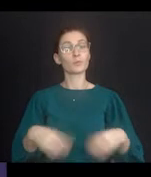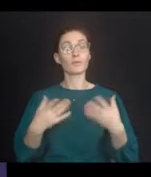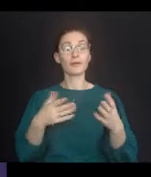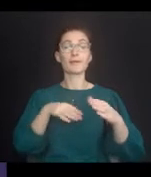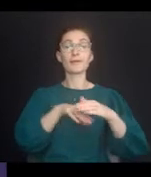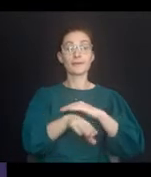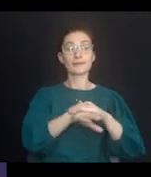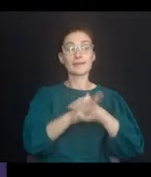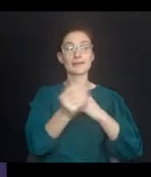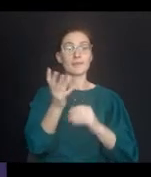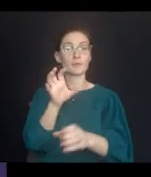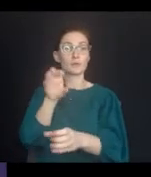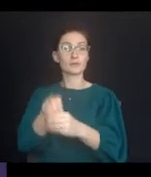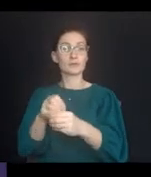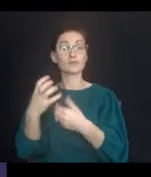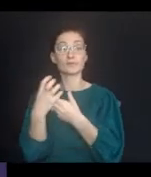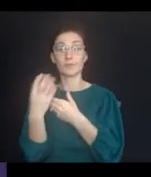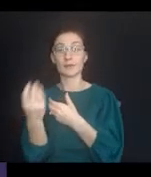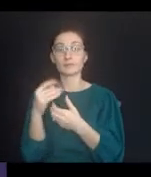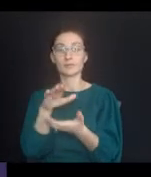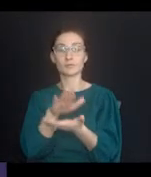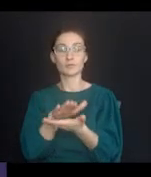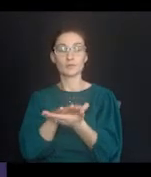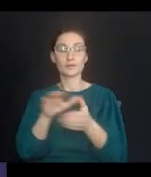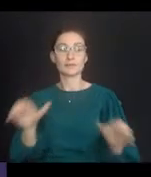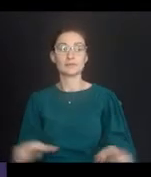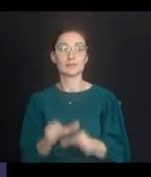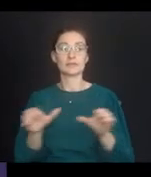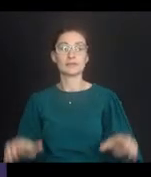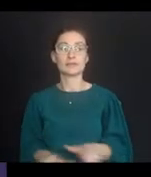and participation in extracurricular activities.